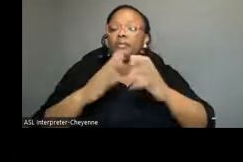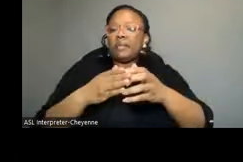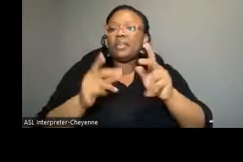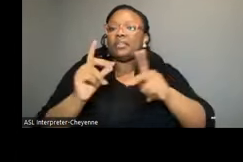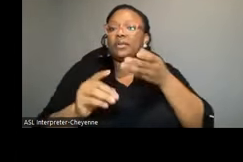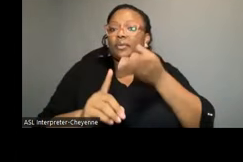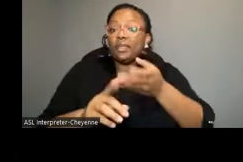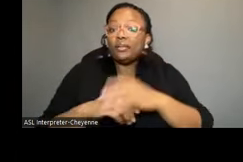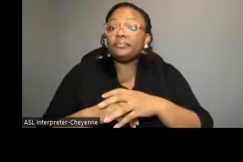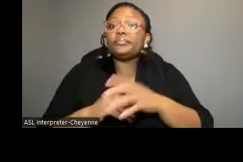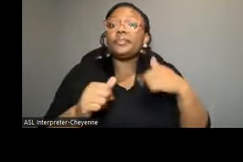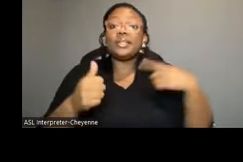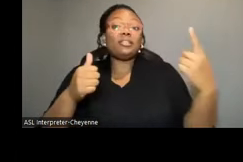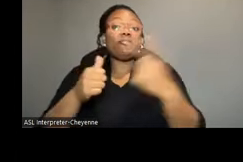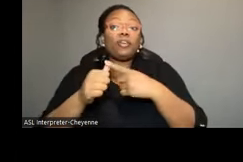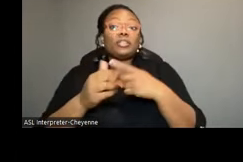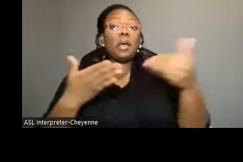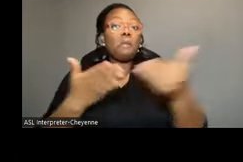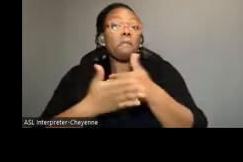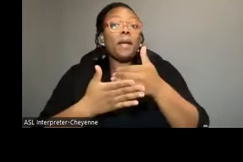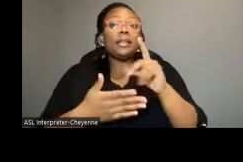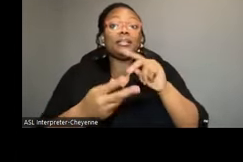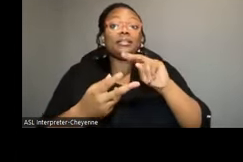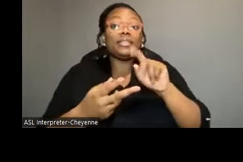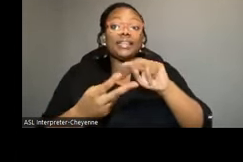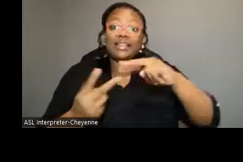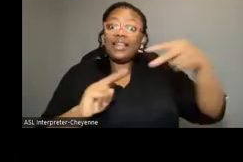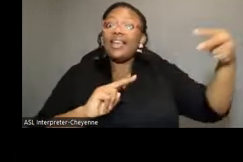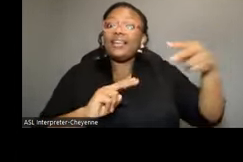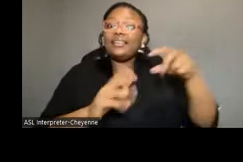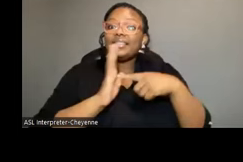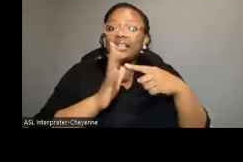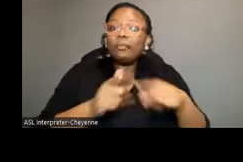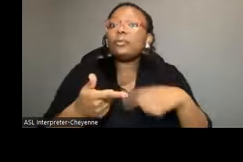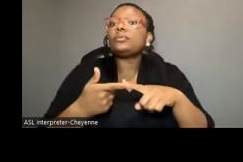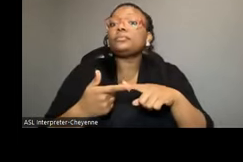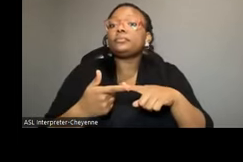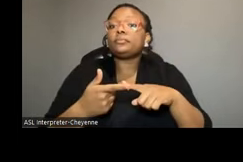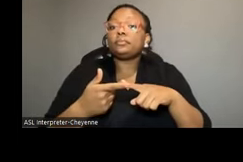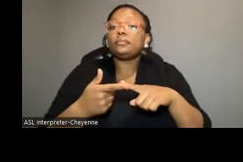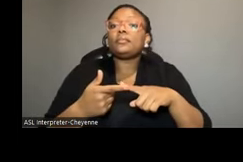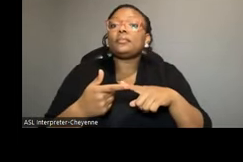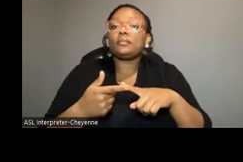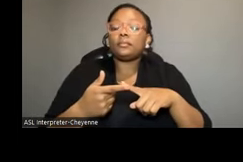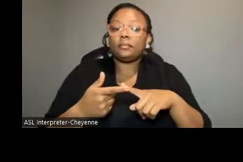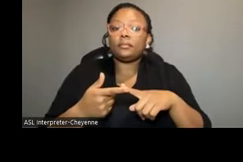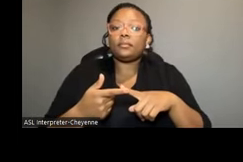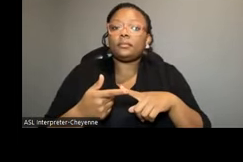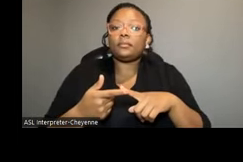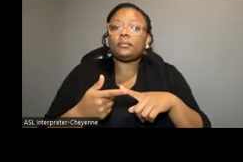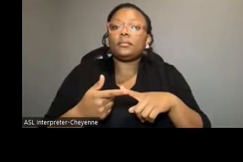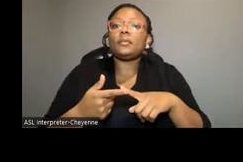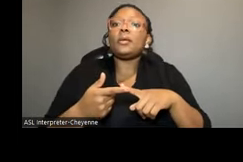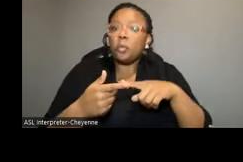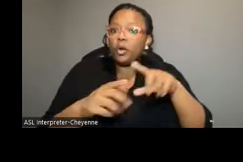We've undertaken the first modern DNA samples. We've also undertaken extensive archaeological sampling for ancient